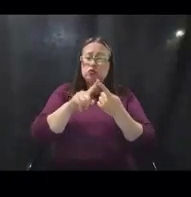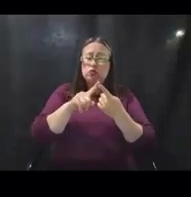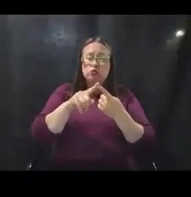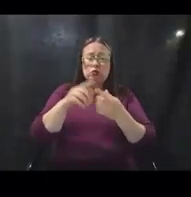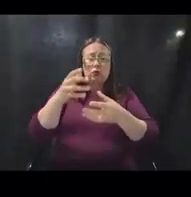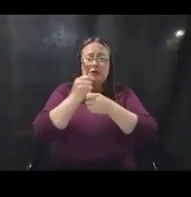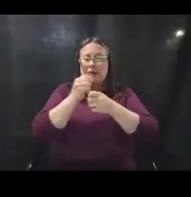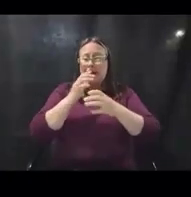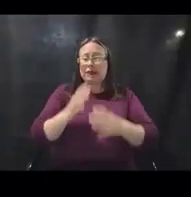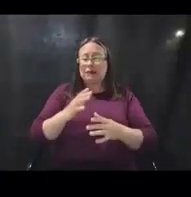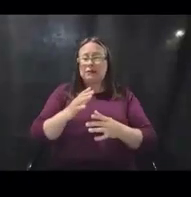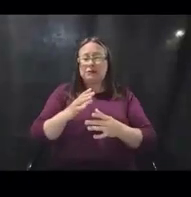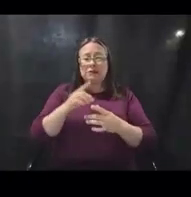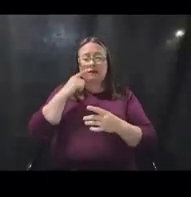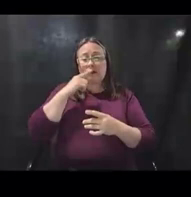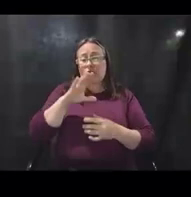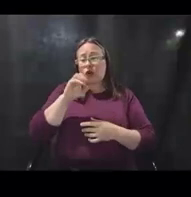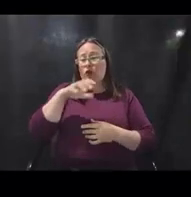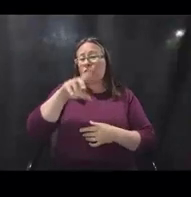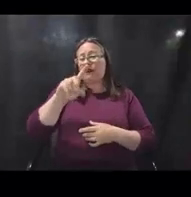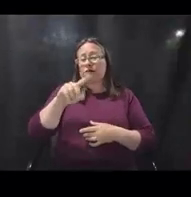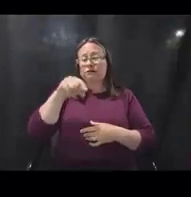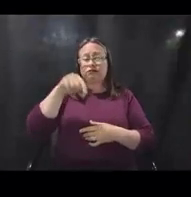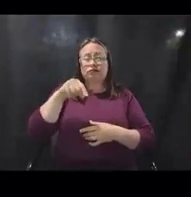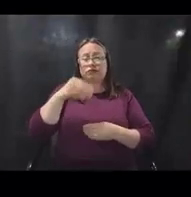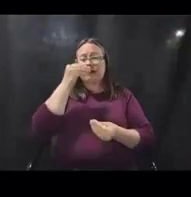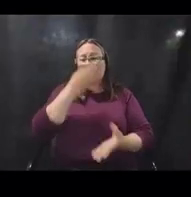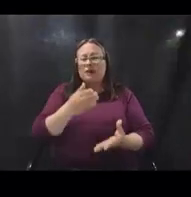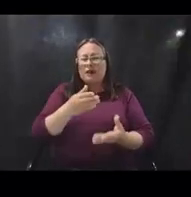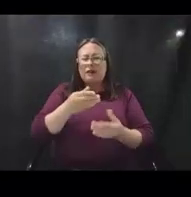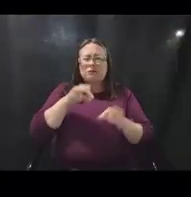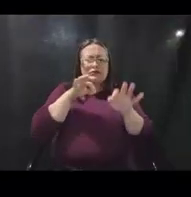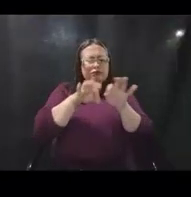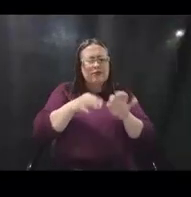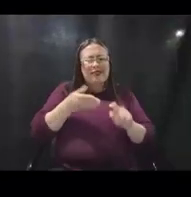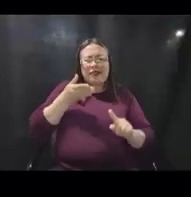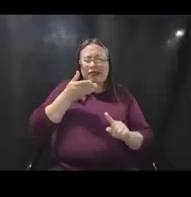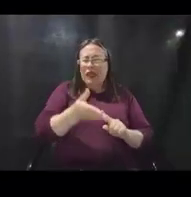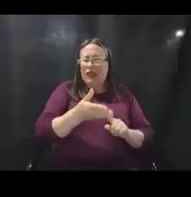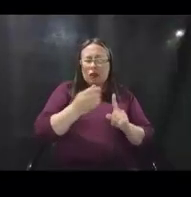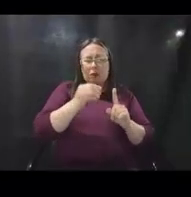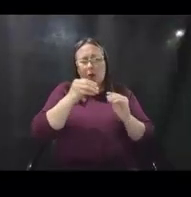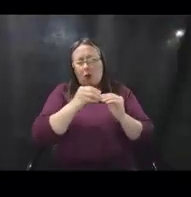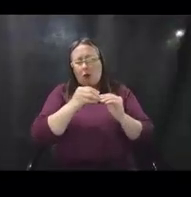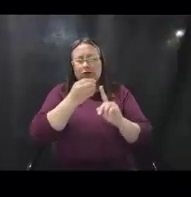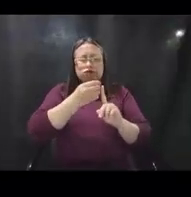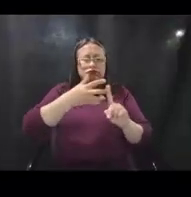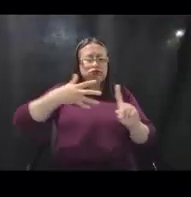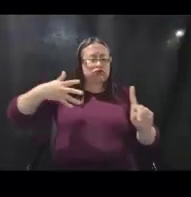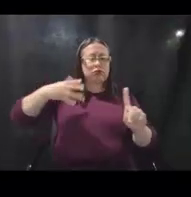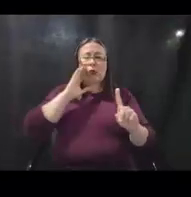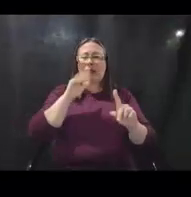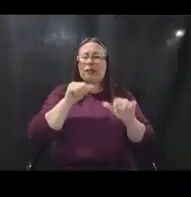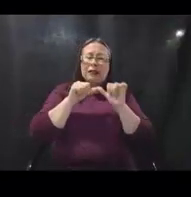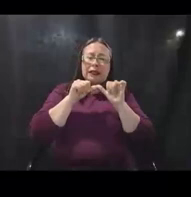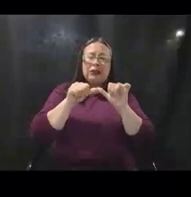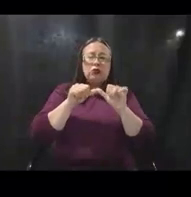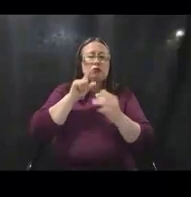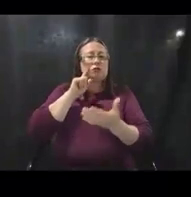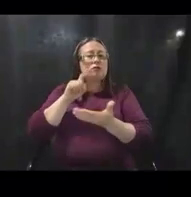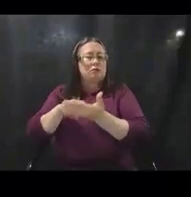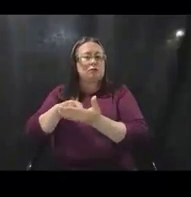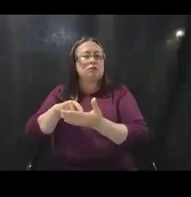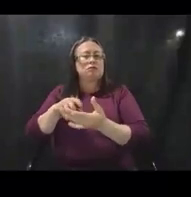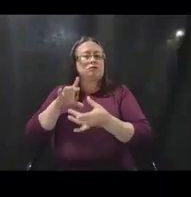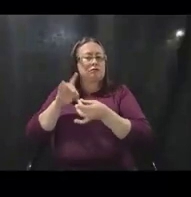assistance funding for COVID. So, this information is spelled out there and we'll continue to refer back to it over the